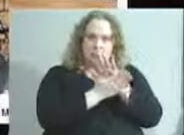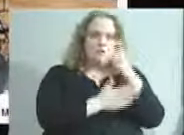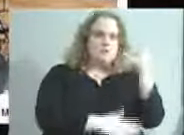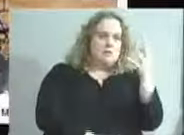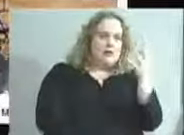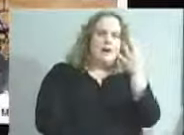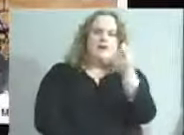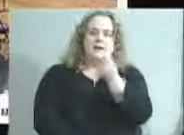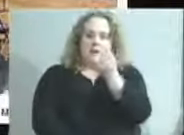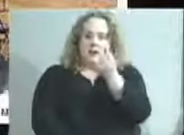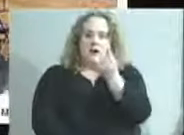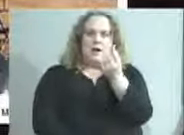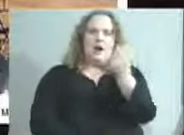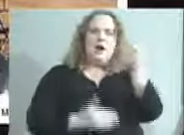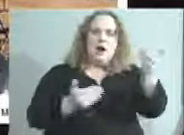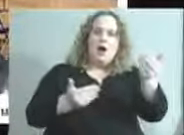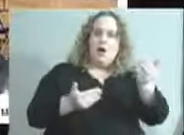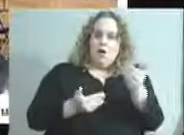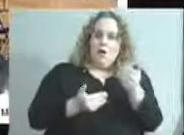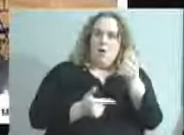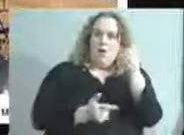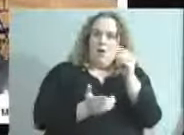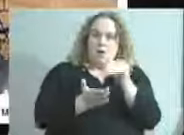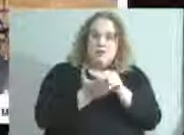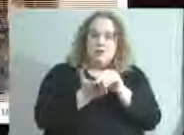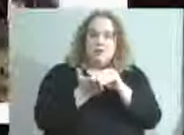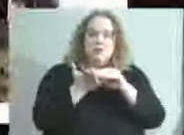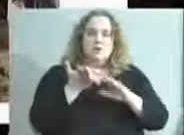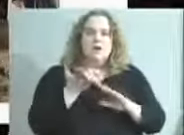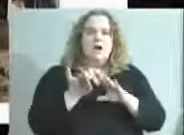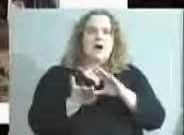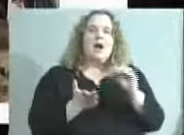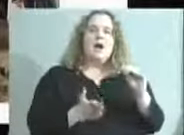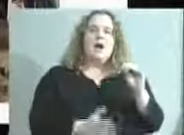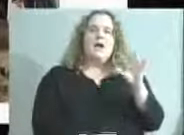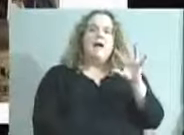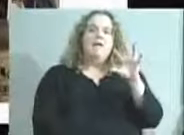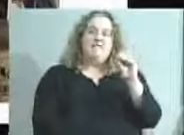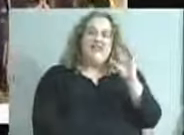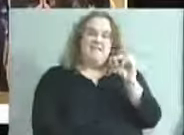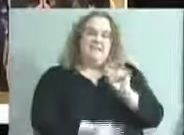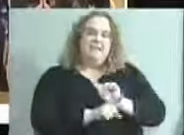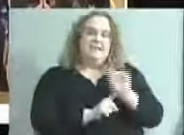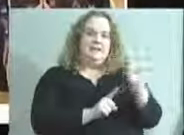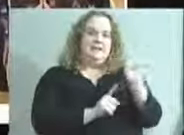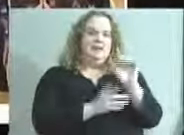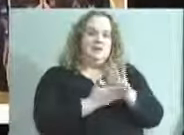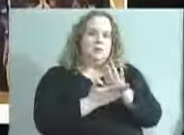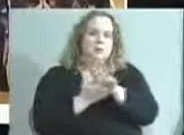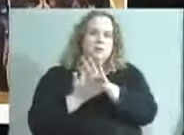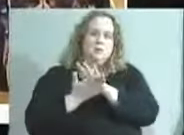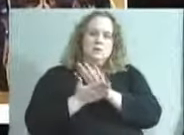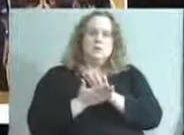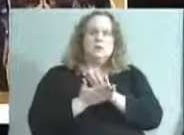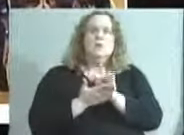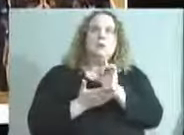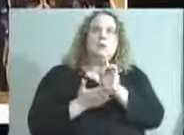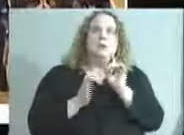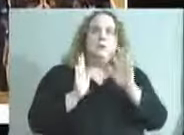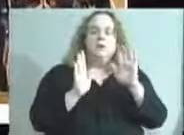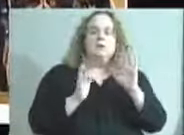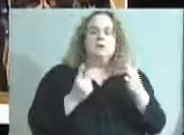Saturday, which hosted 1,000 students and 50 different schools. What a great event.